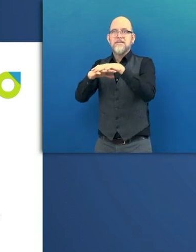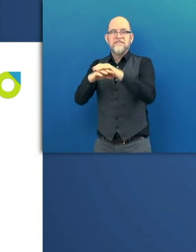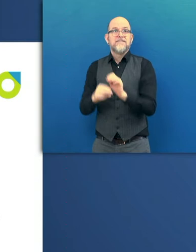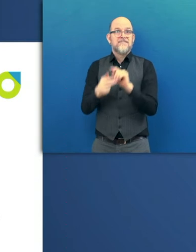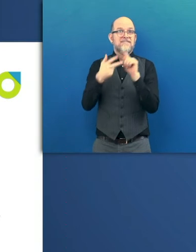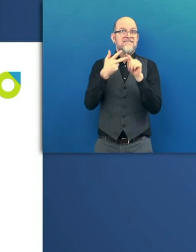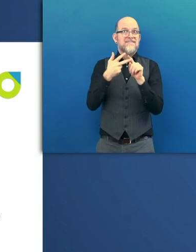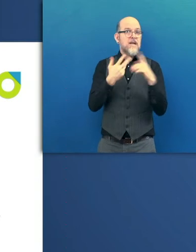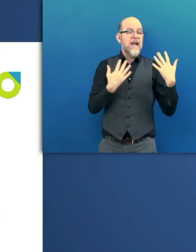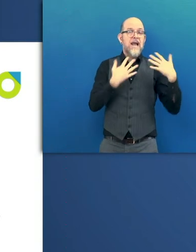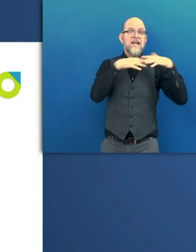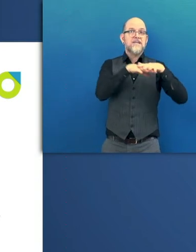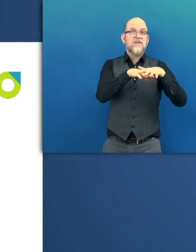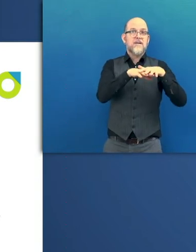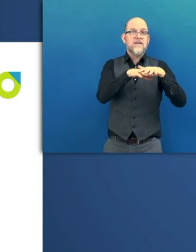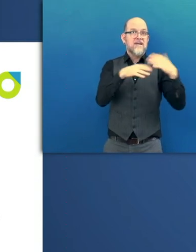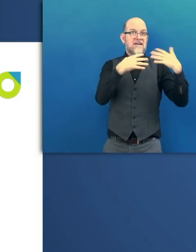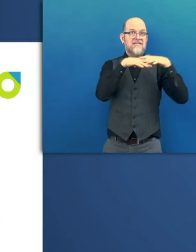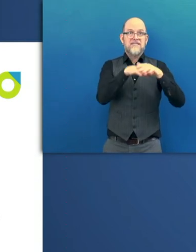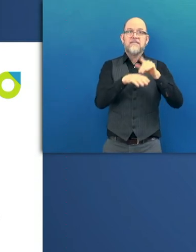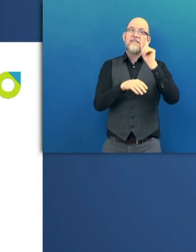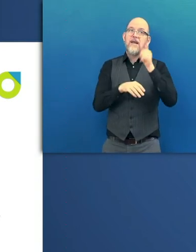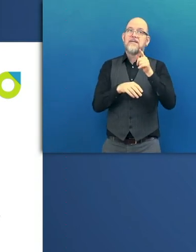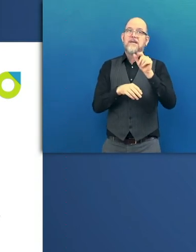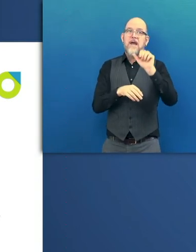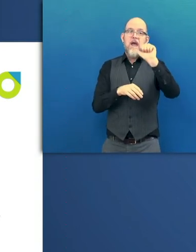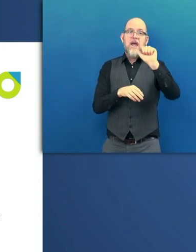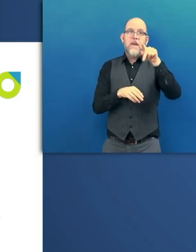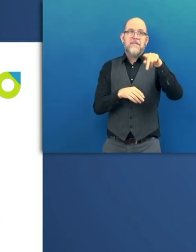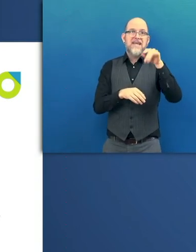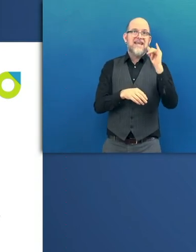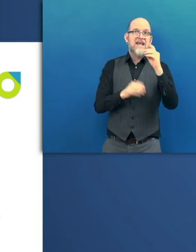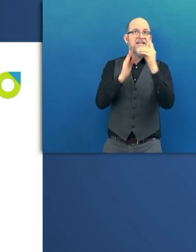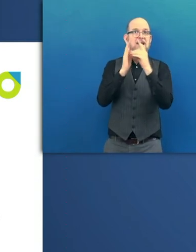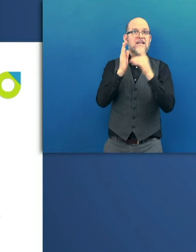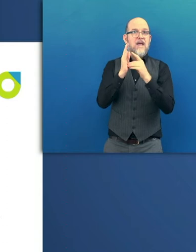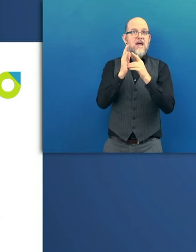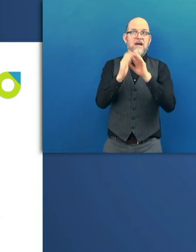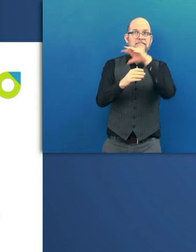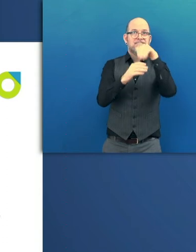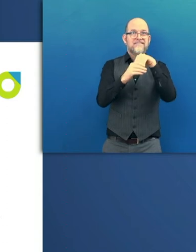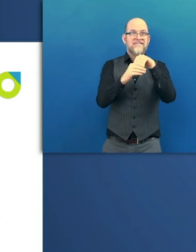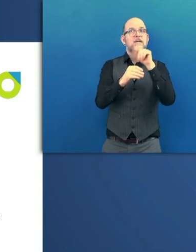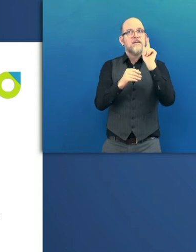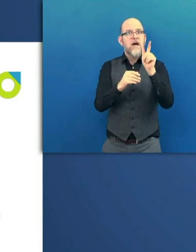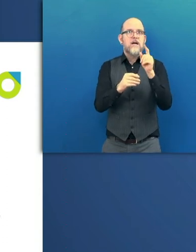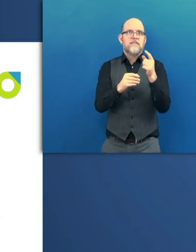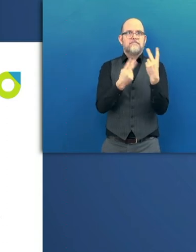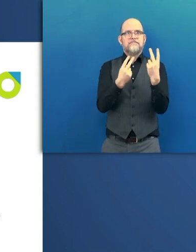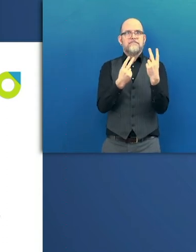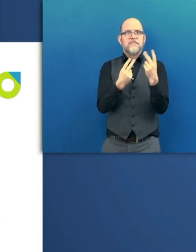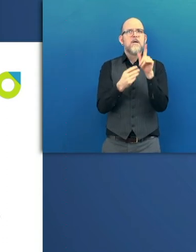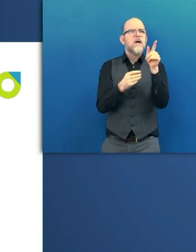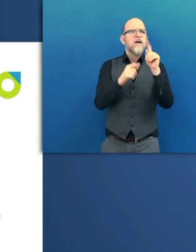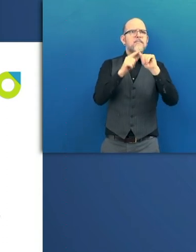integration capabilities. We were looking for something that is API and data-driven, but simultaneously feature-rich